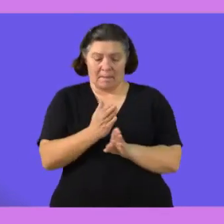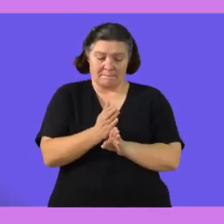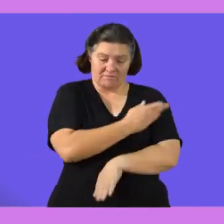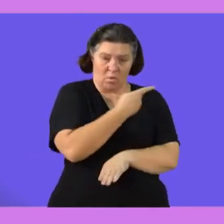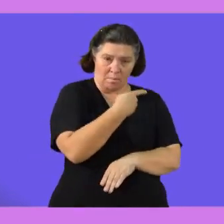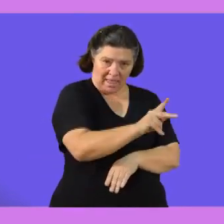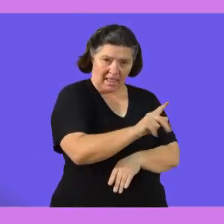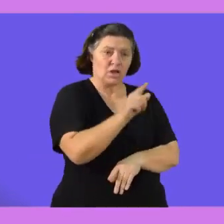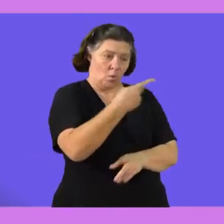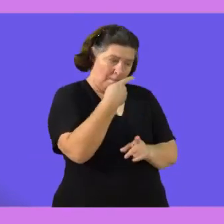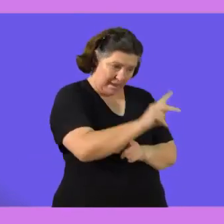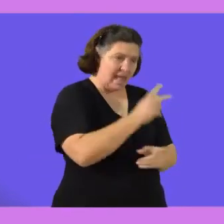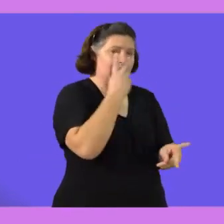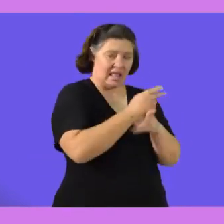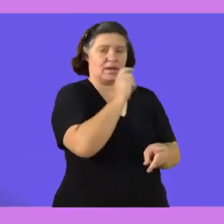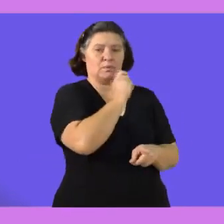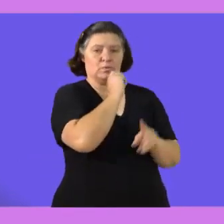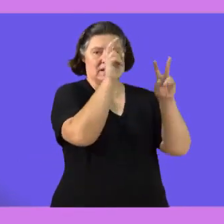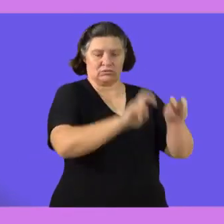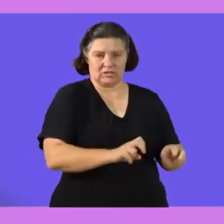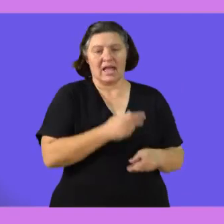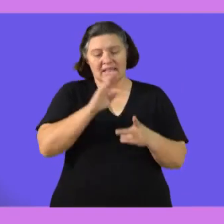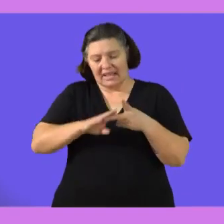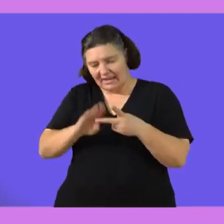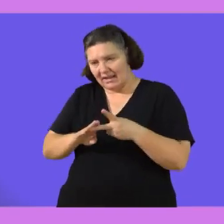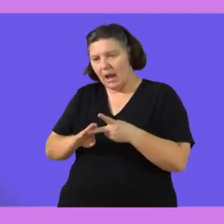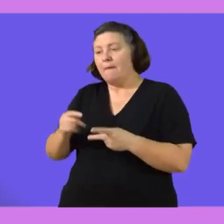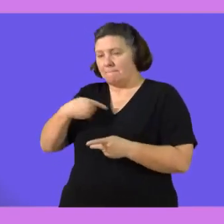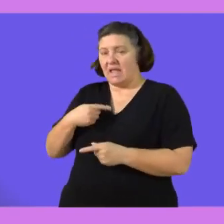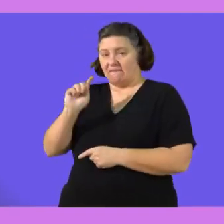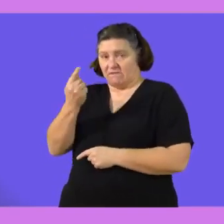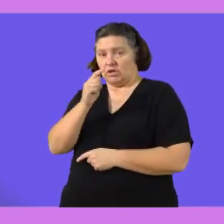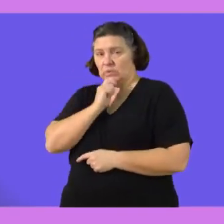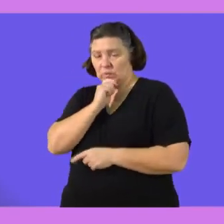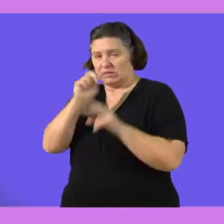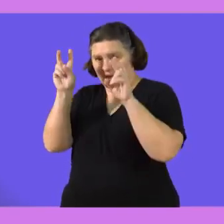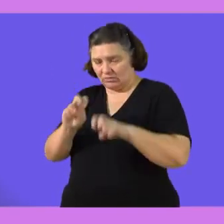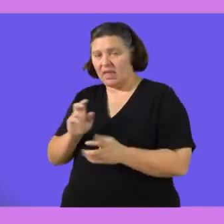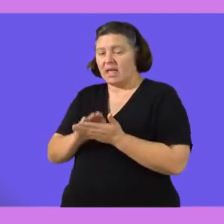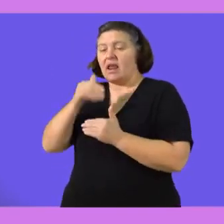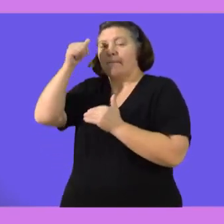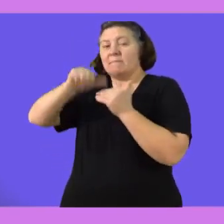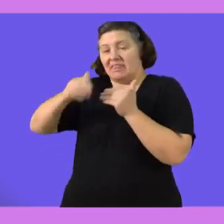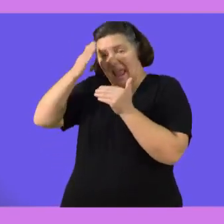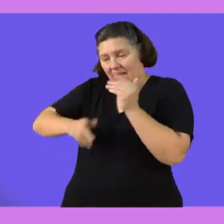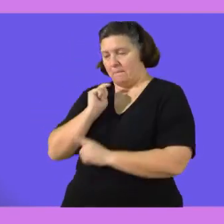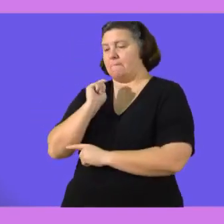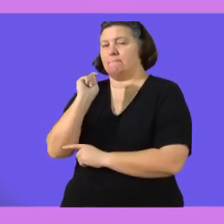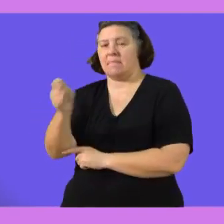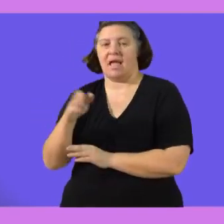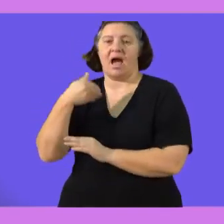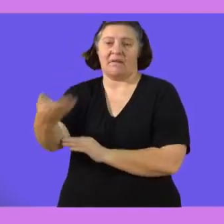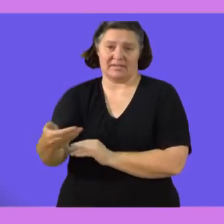have a system what we call prepaid where we pay before we use and then the opposite of it is postpaid where we pay